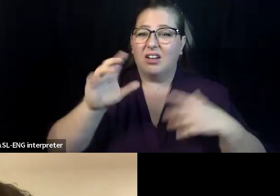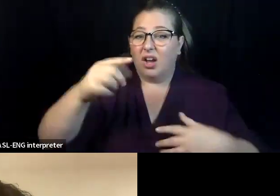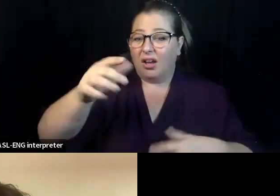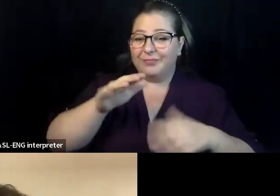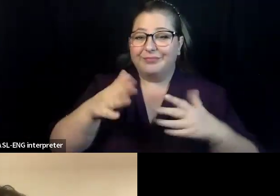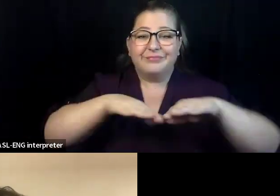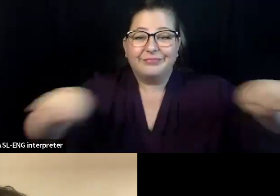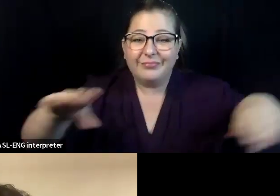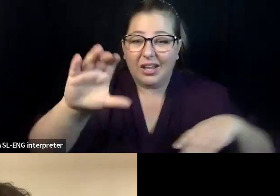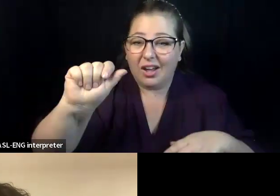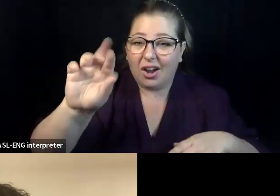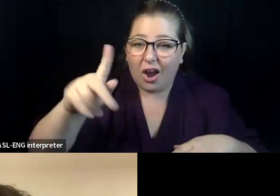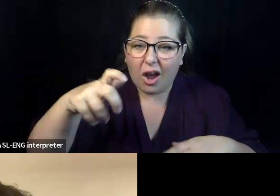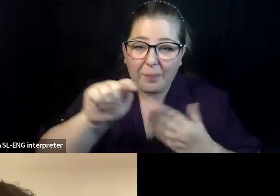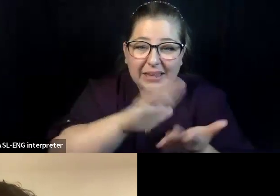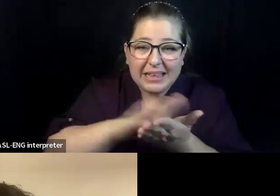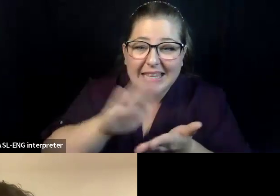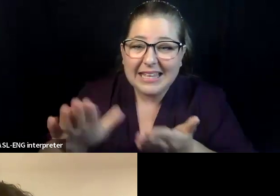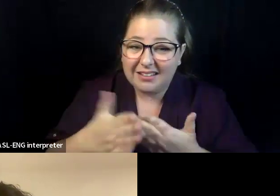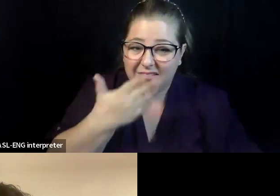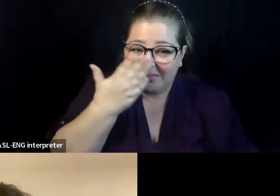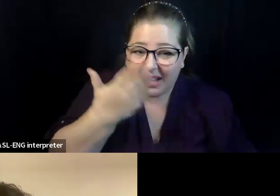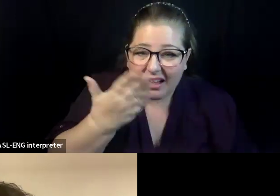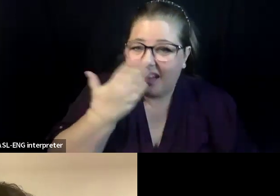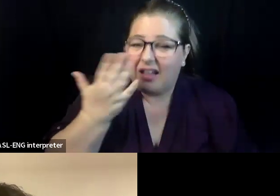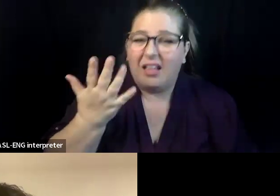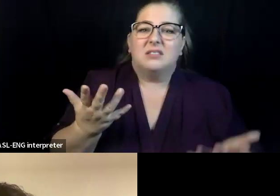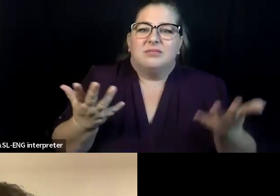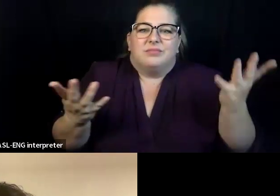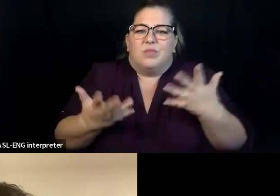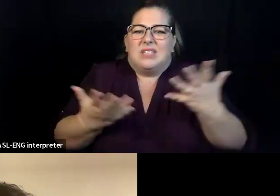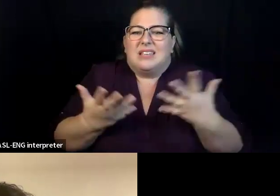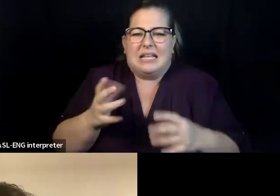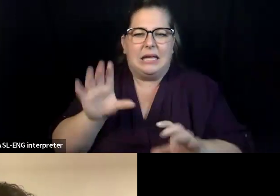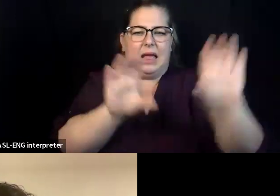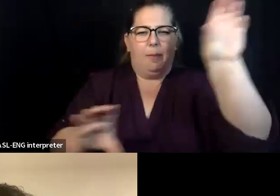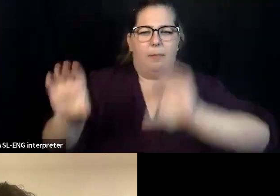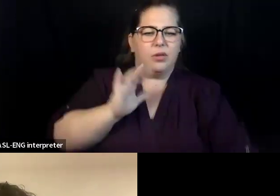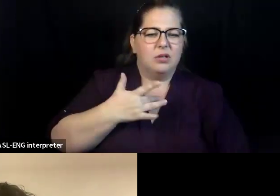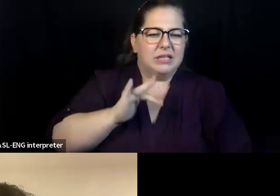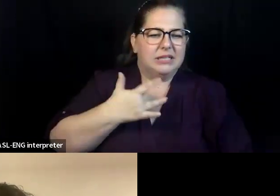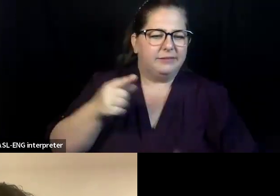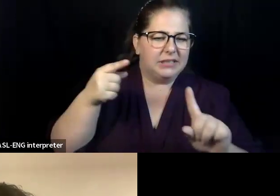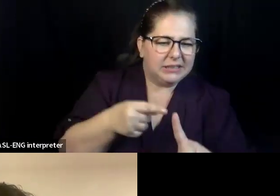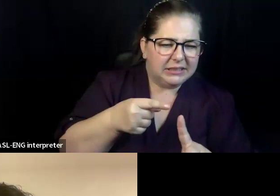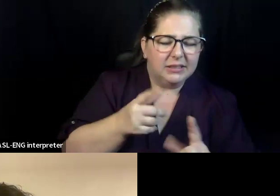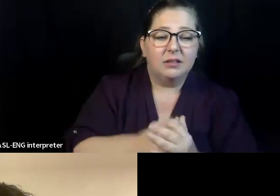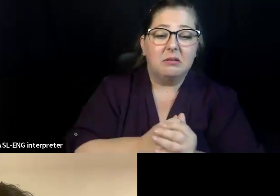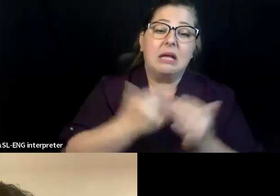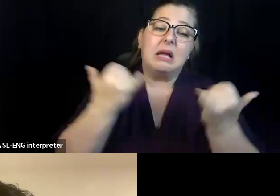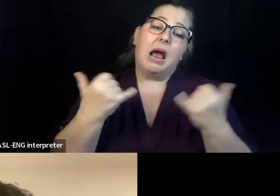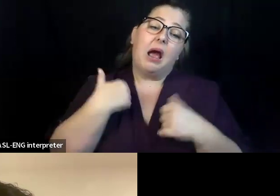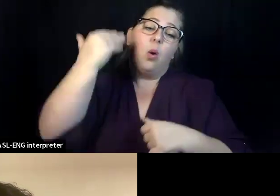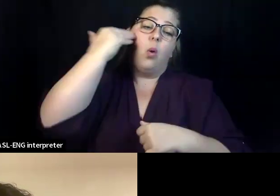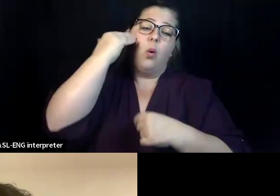that gets better and with certain things being done, right, it'll get better sooner. Um, what